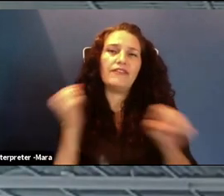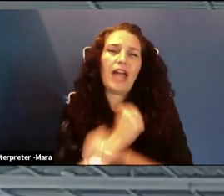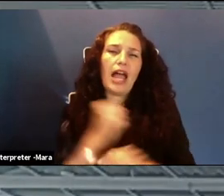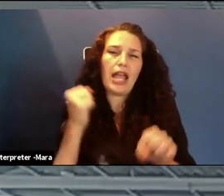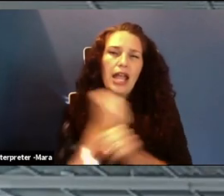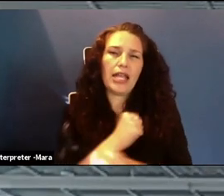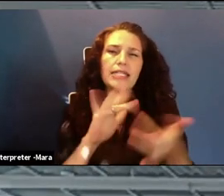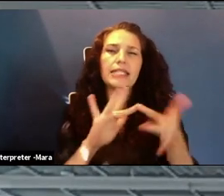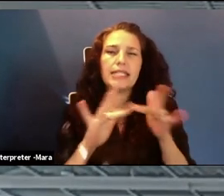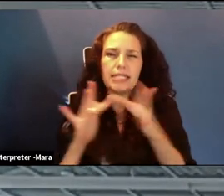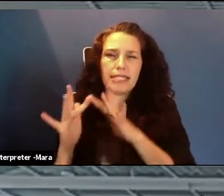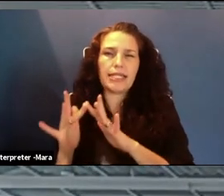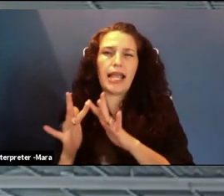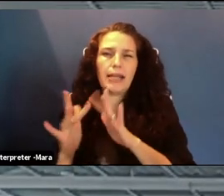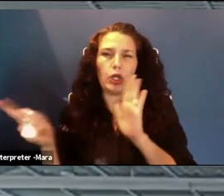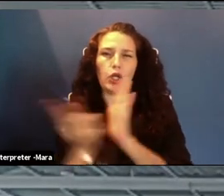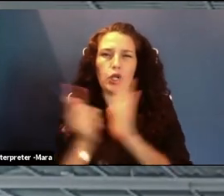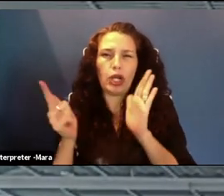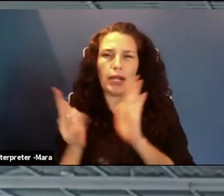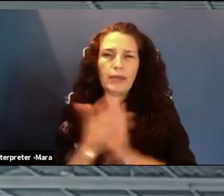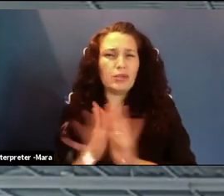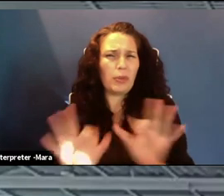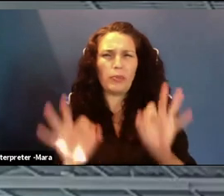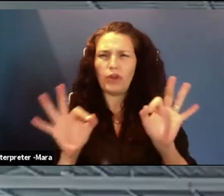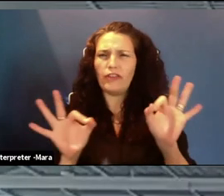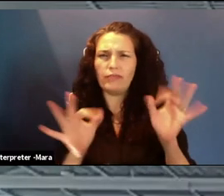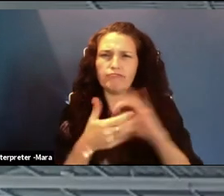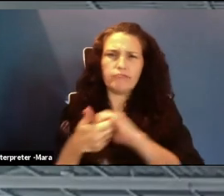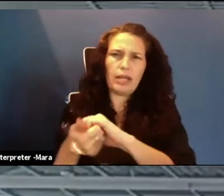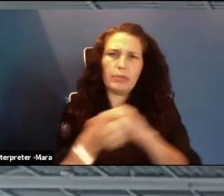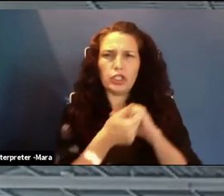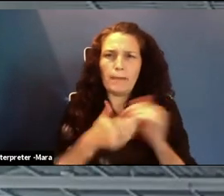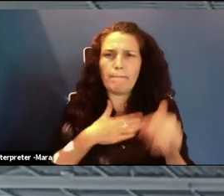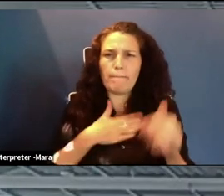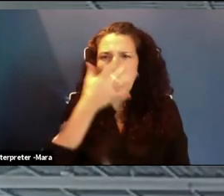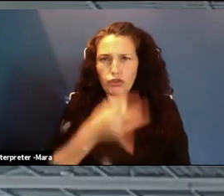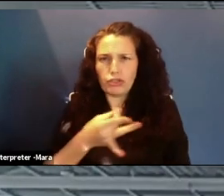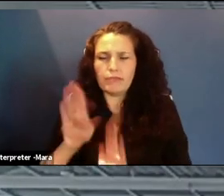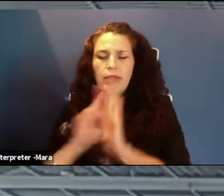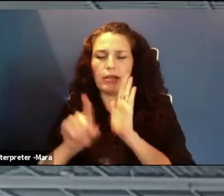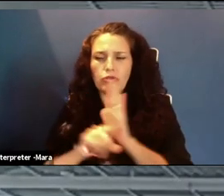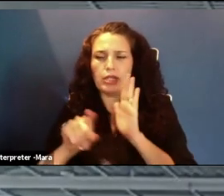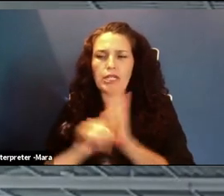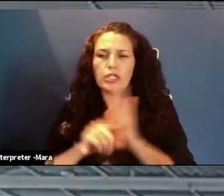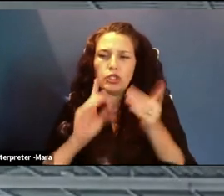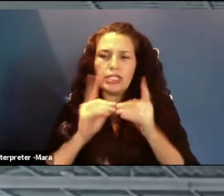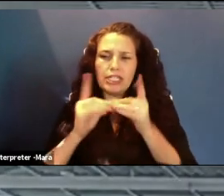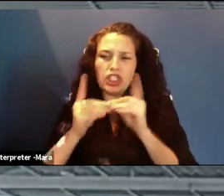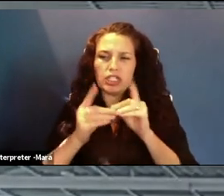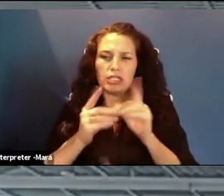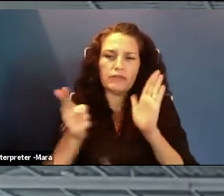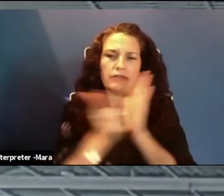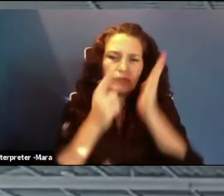of my interests and background. Digital forensics to the criminal investigations is having the same